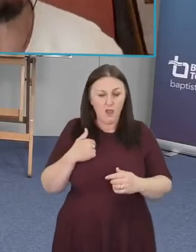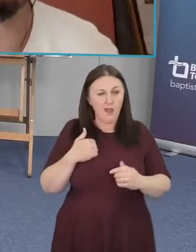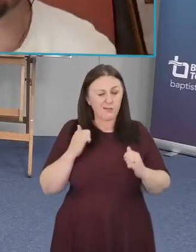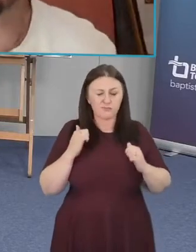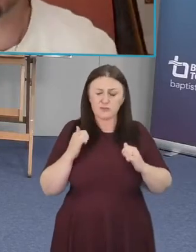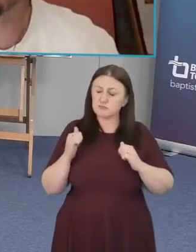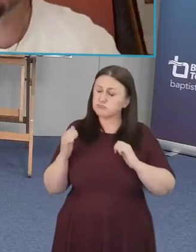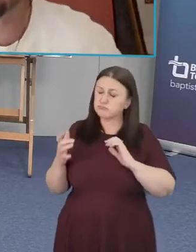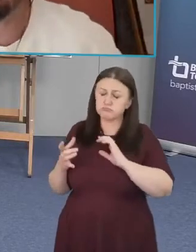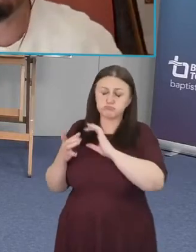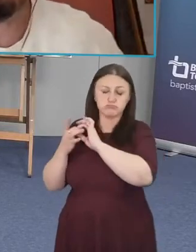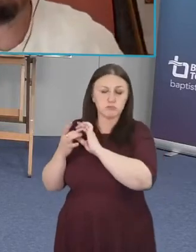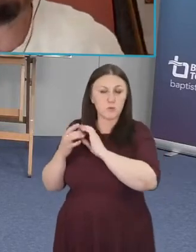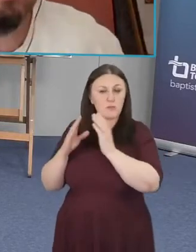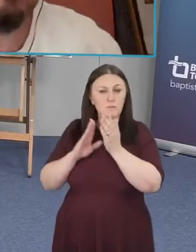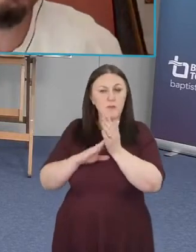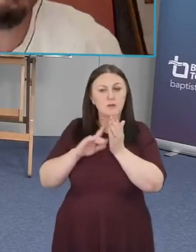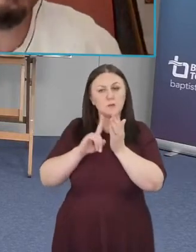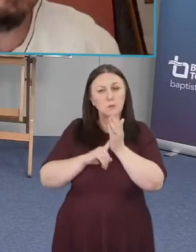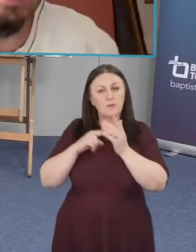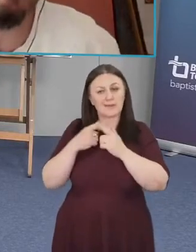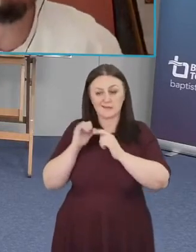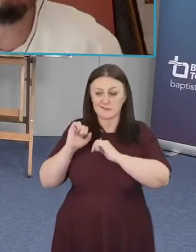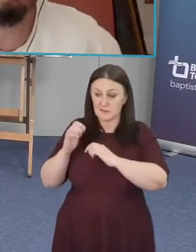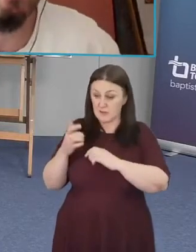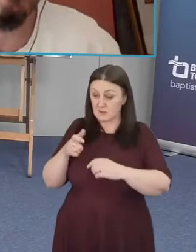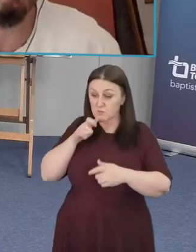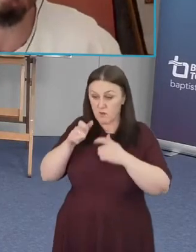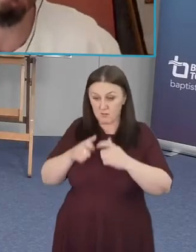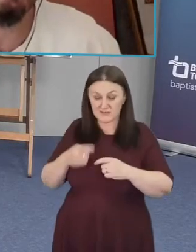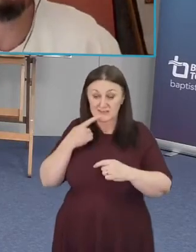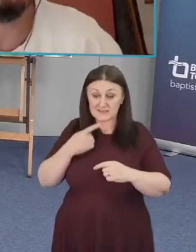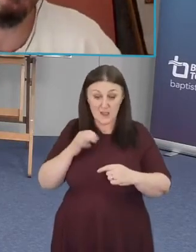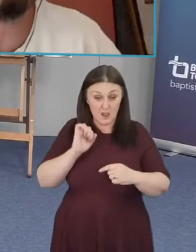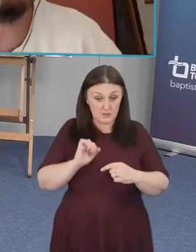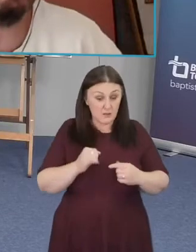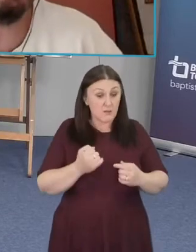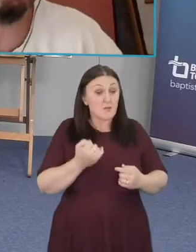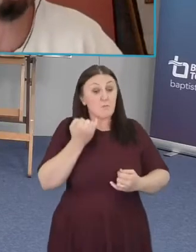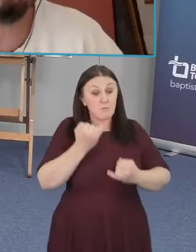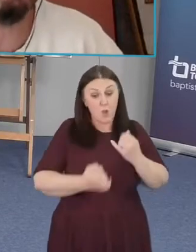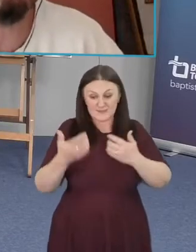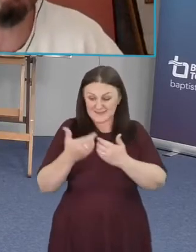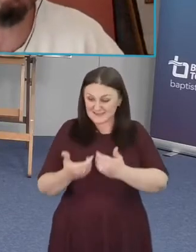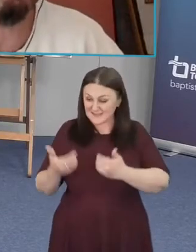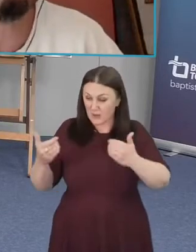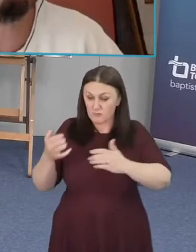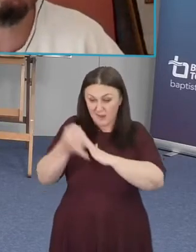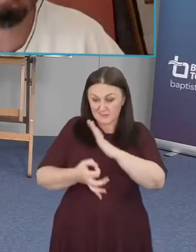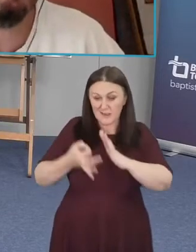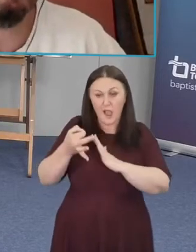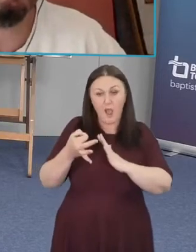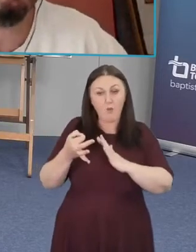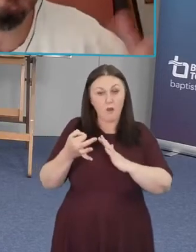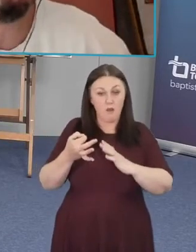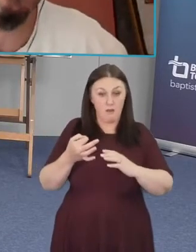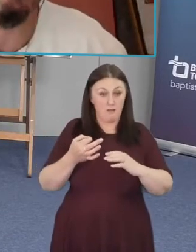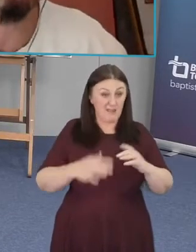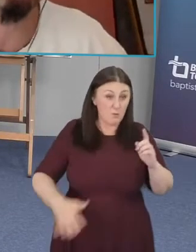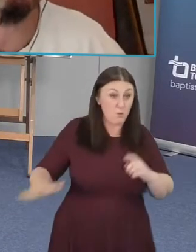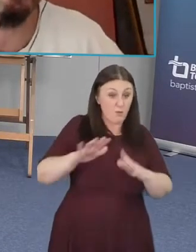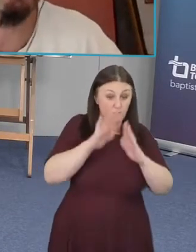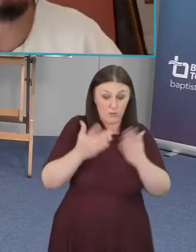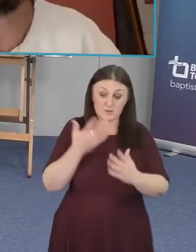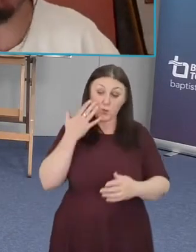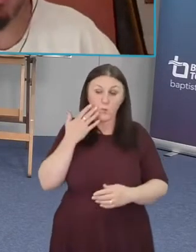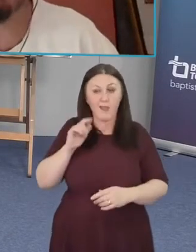king's words when he said that the most segregated hour in the world is 11 o'clock on sunday morning when the church